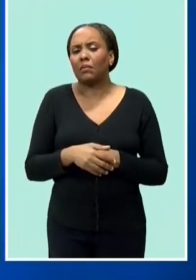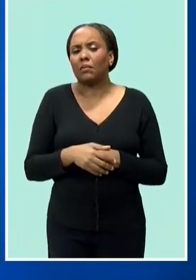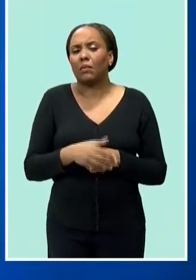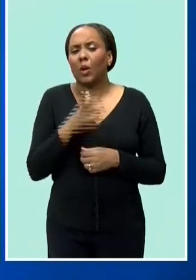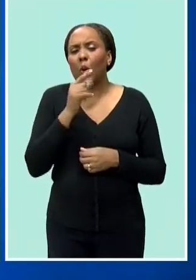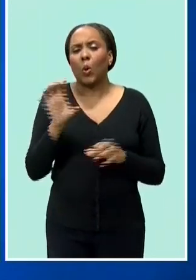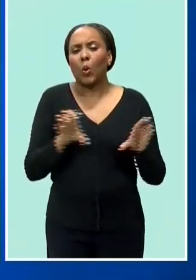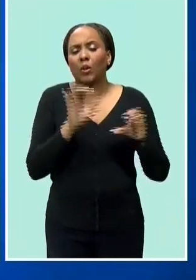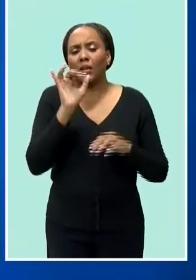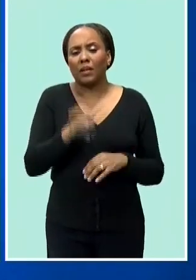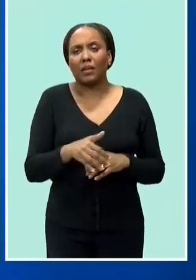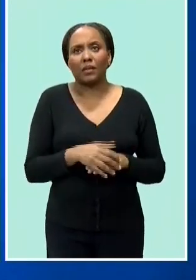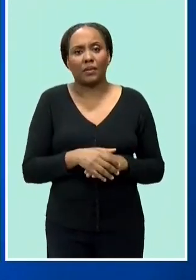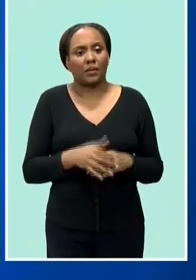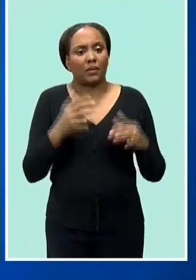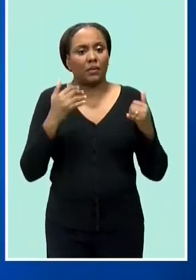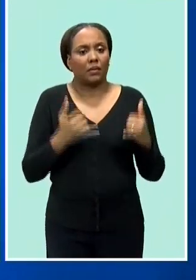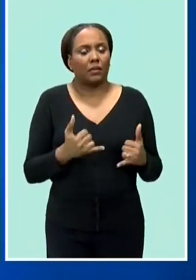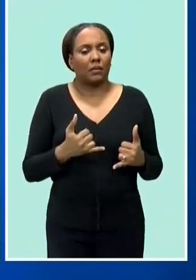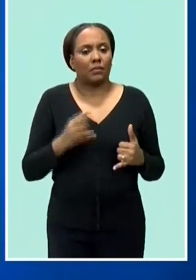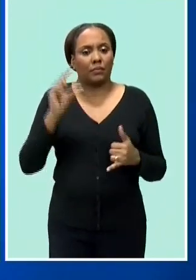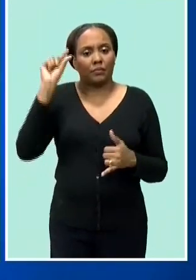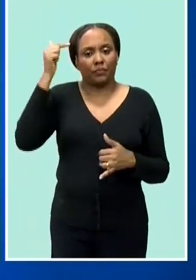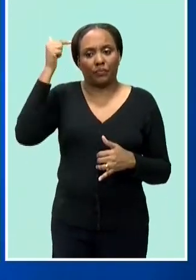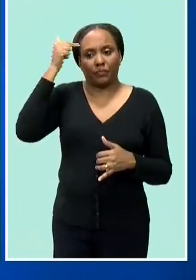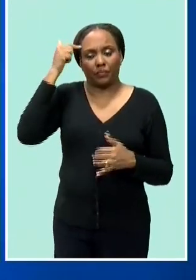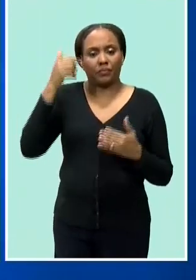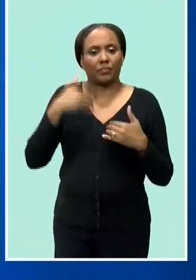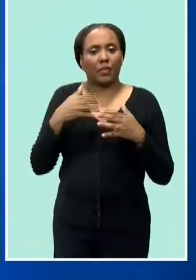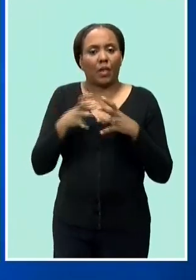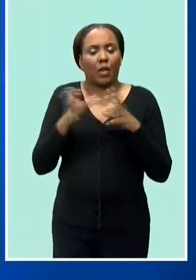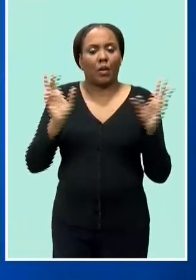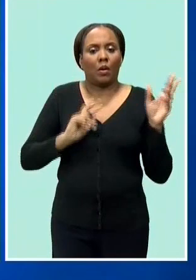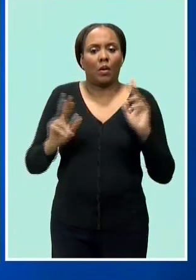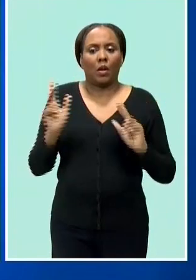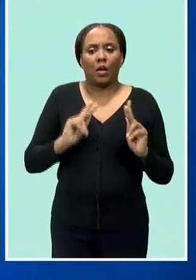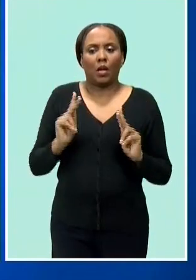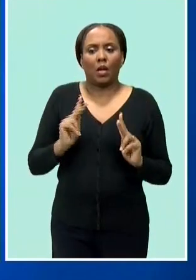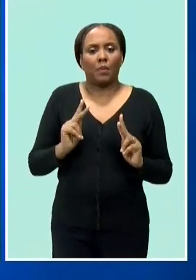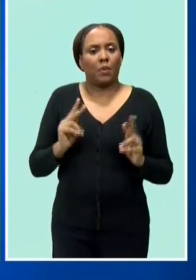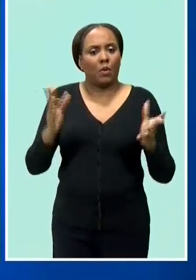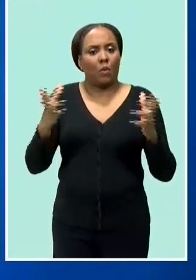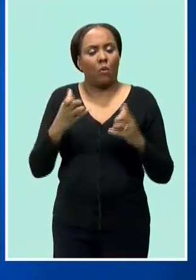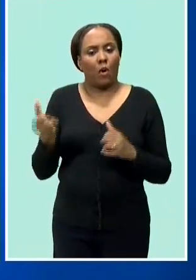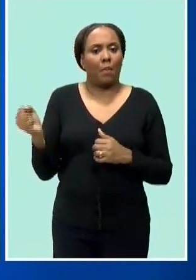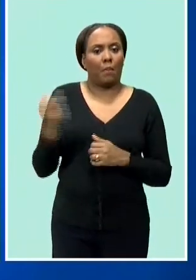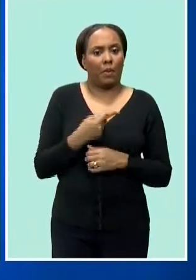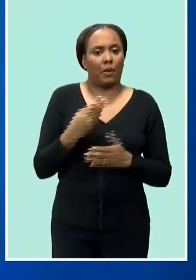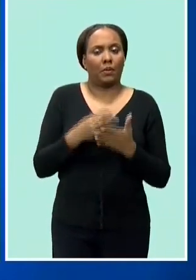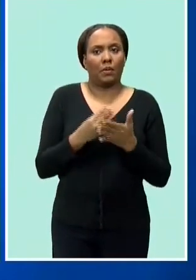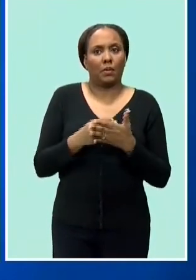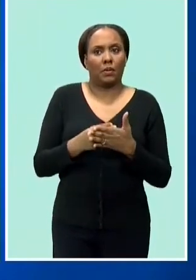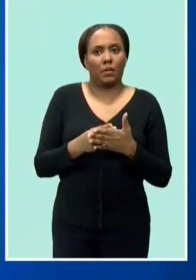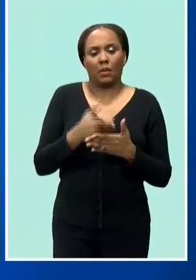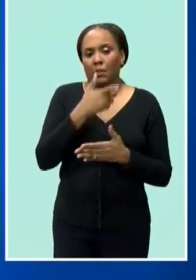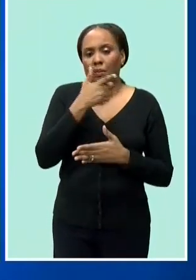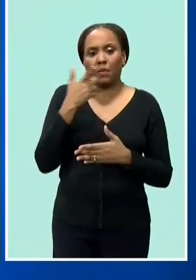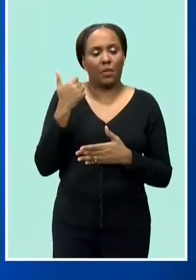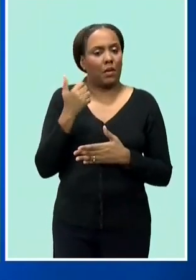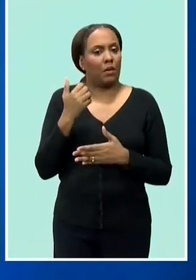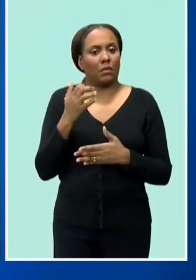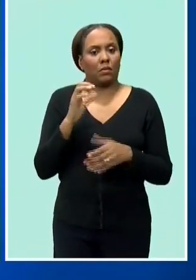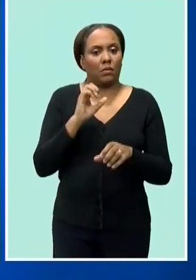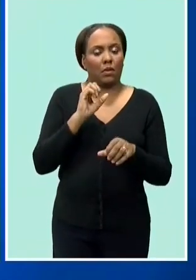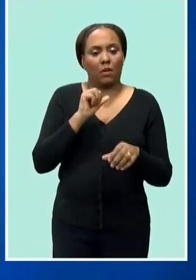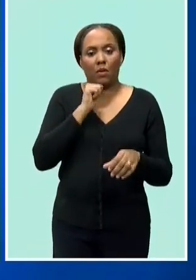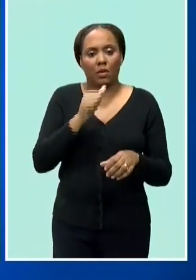all kinds of hundreds of millions of dollars in claims because certain individuals may not have conducted themselves properly